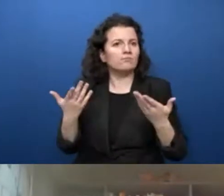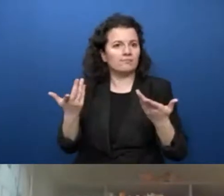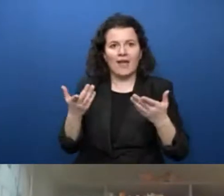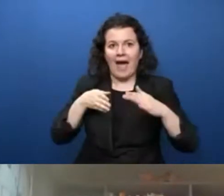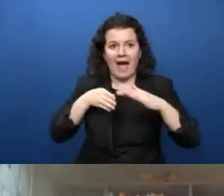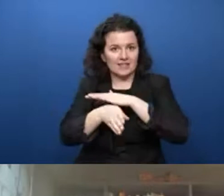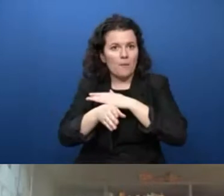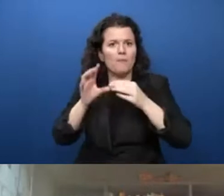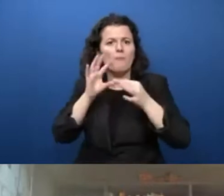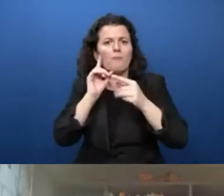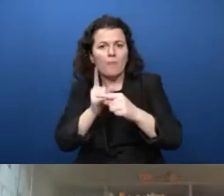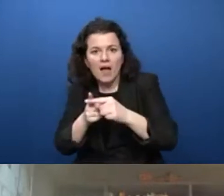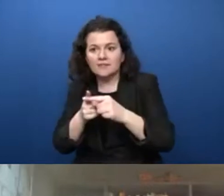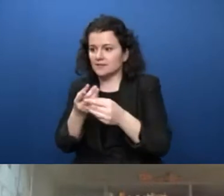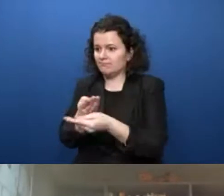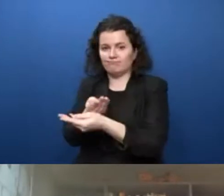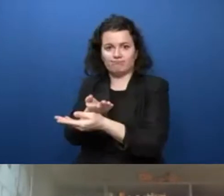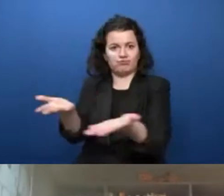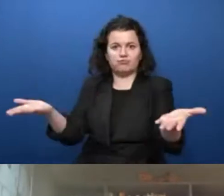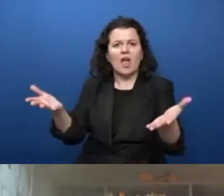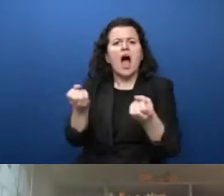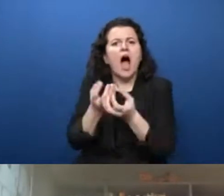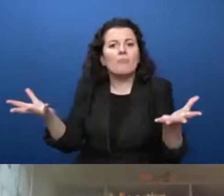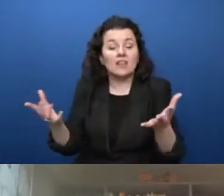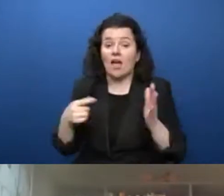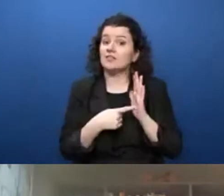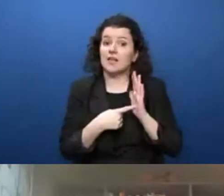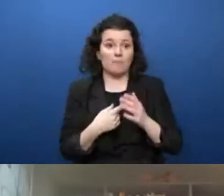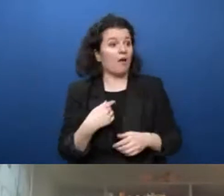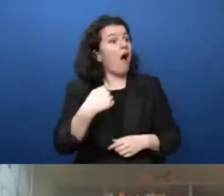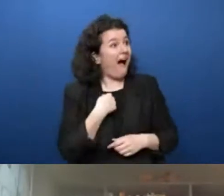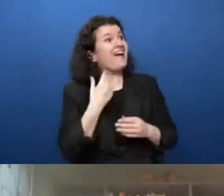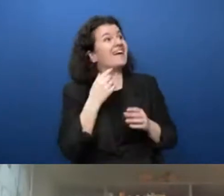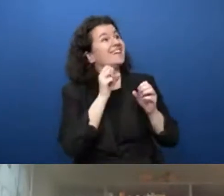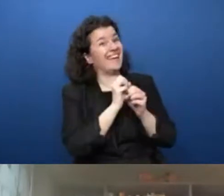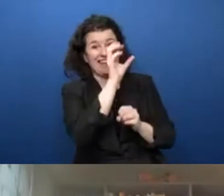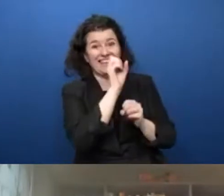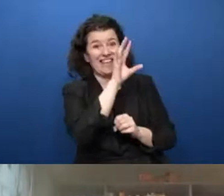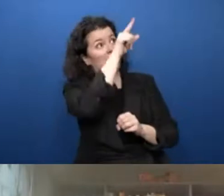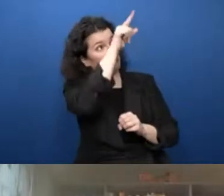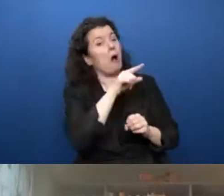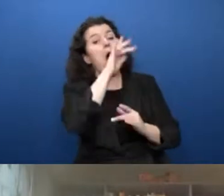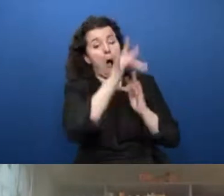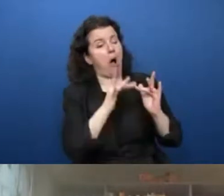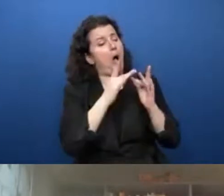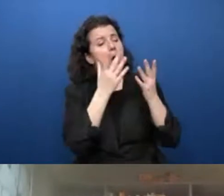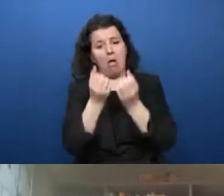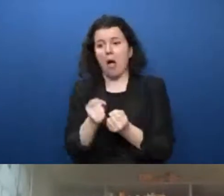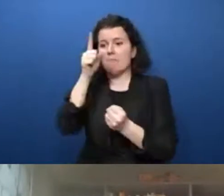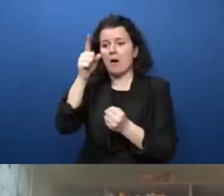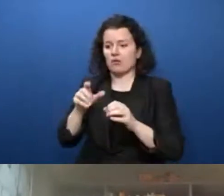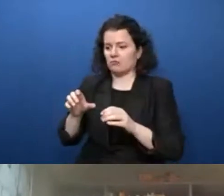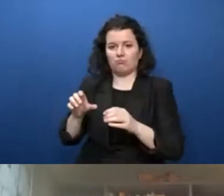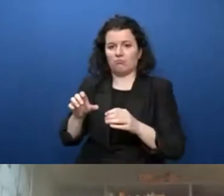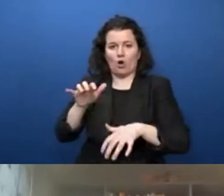good to have access to the internet if they cannot use a computer. And having access to a computer isn't helpful if you